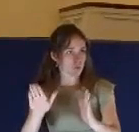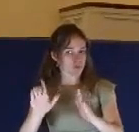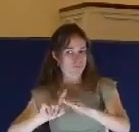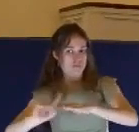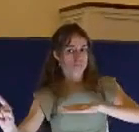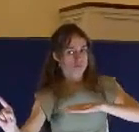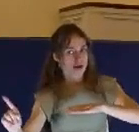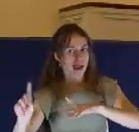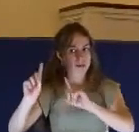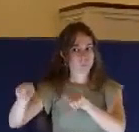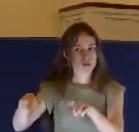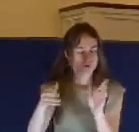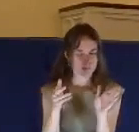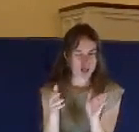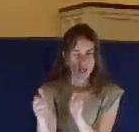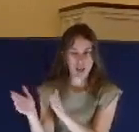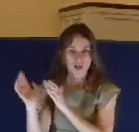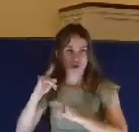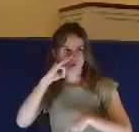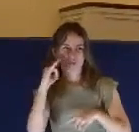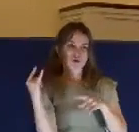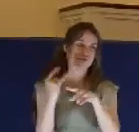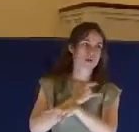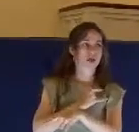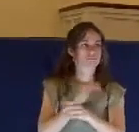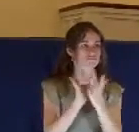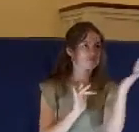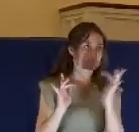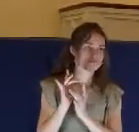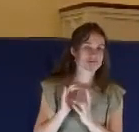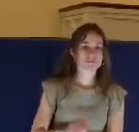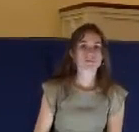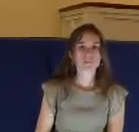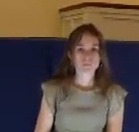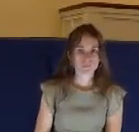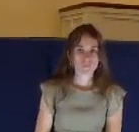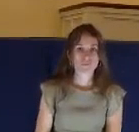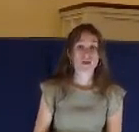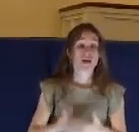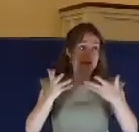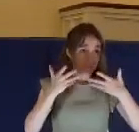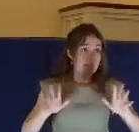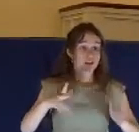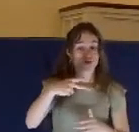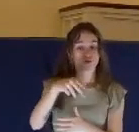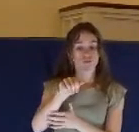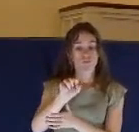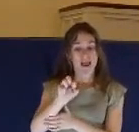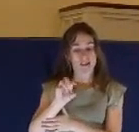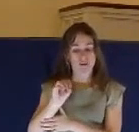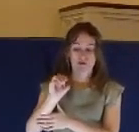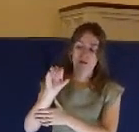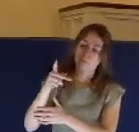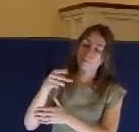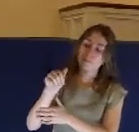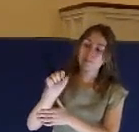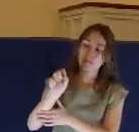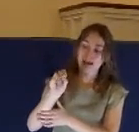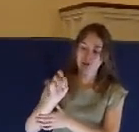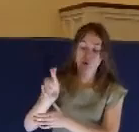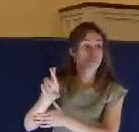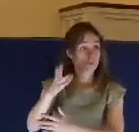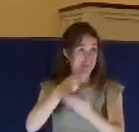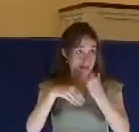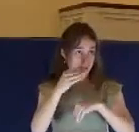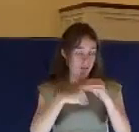that was made to betray the Lord Jesus. After the Passover meal, Jesus and the disciples